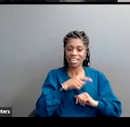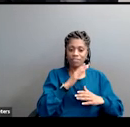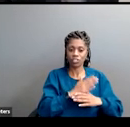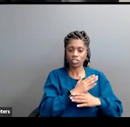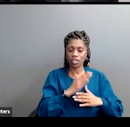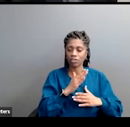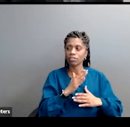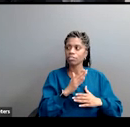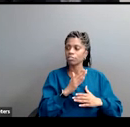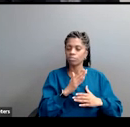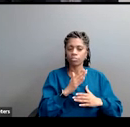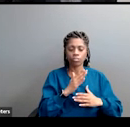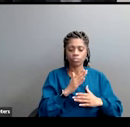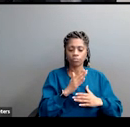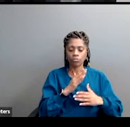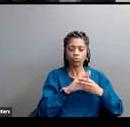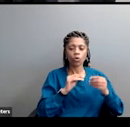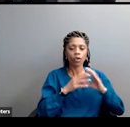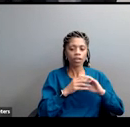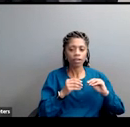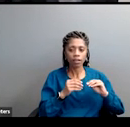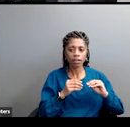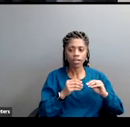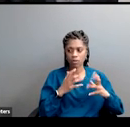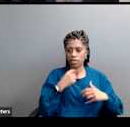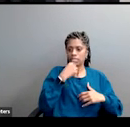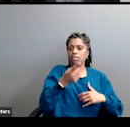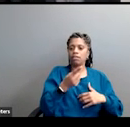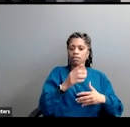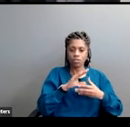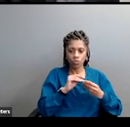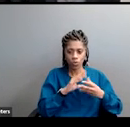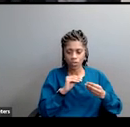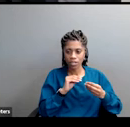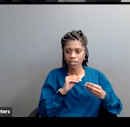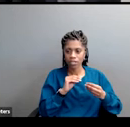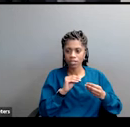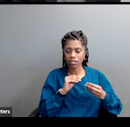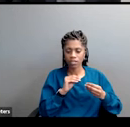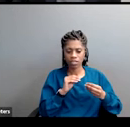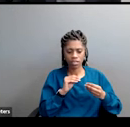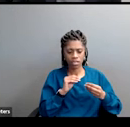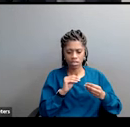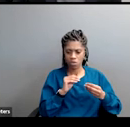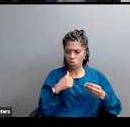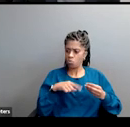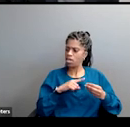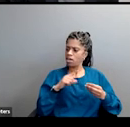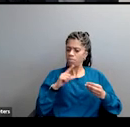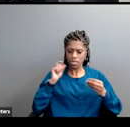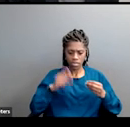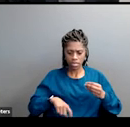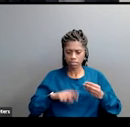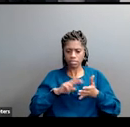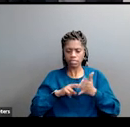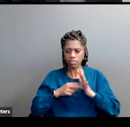and need to tell a story that says we're being intentionally divided. And only